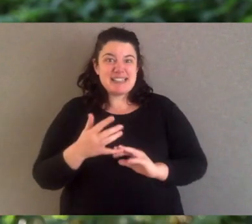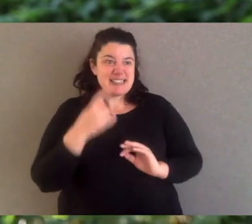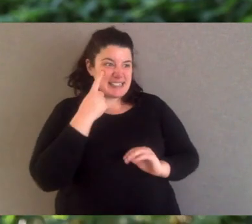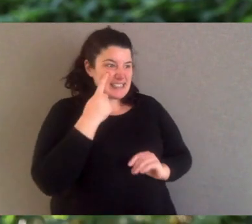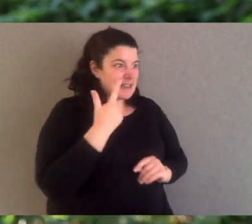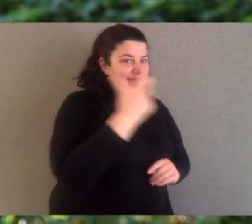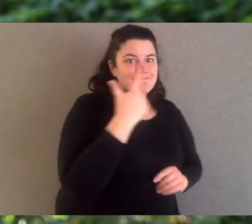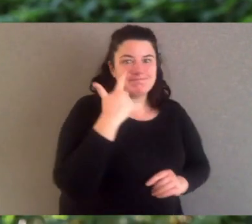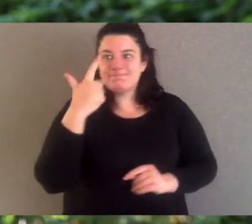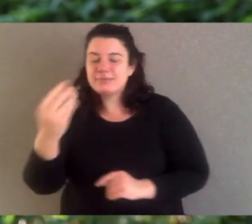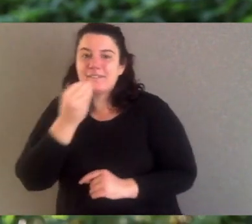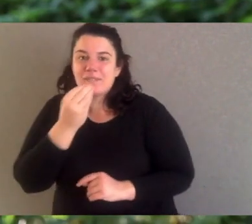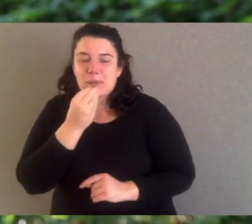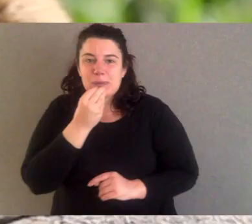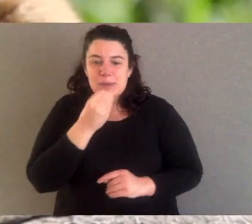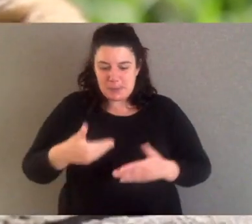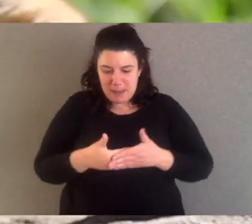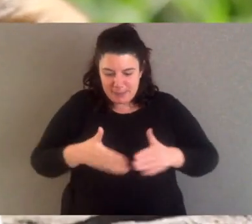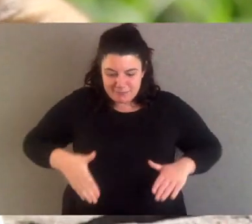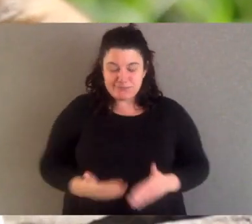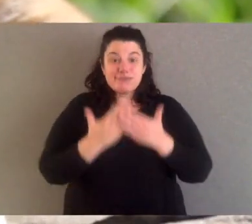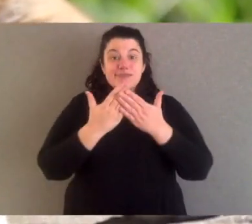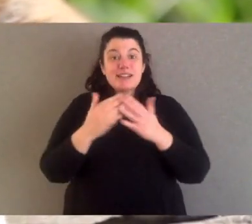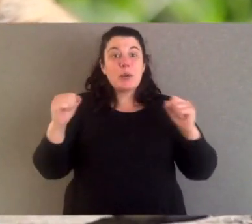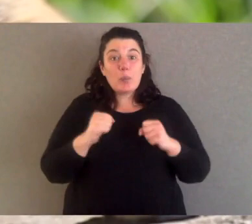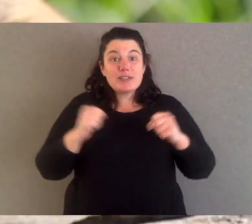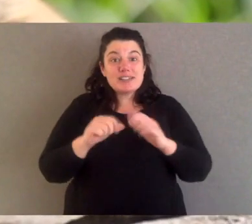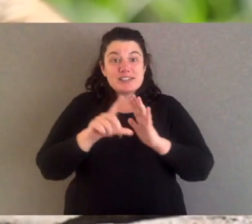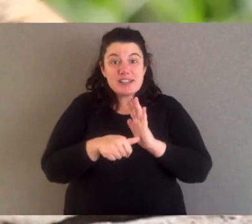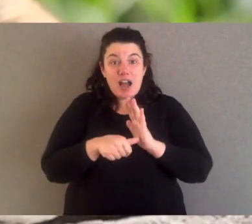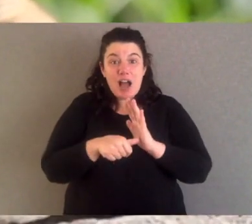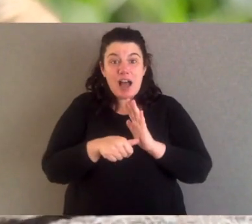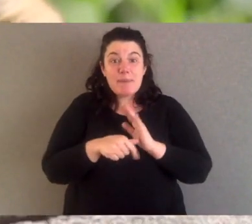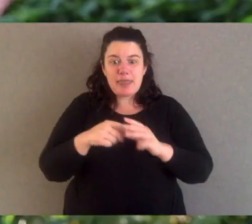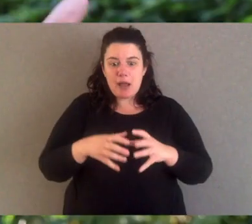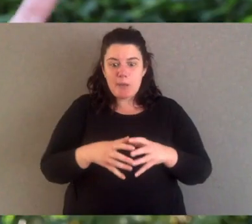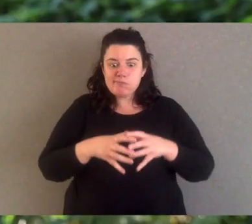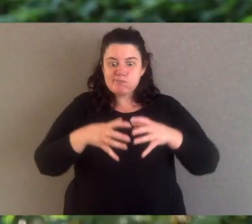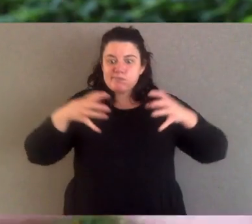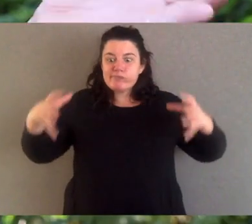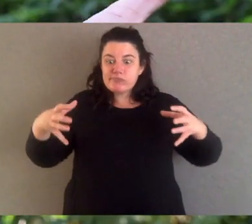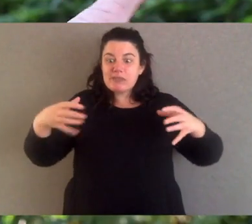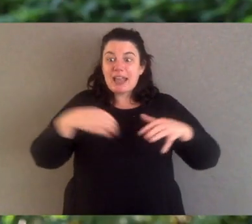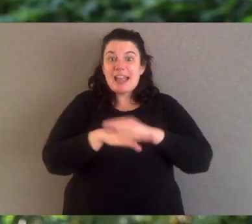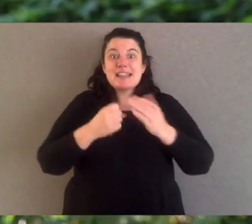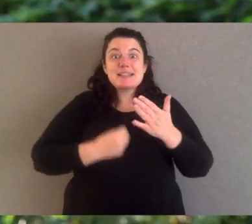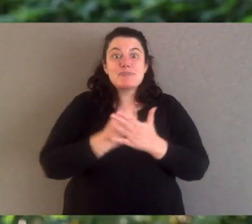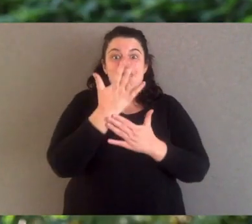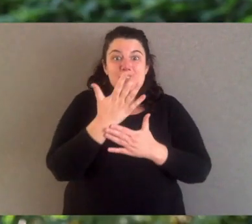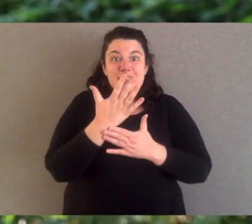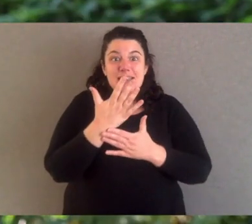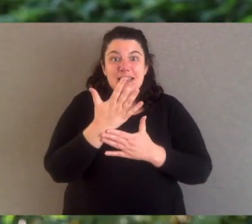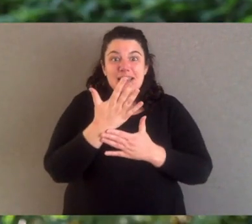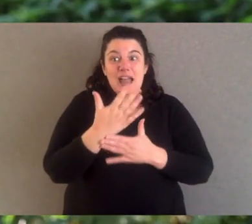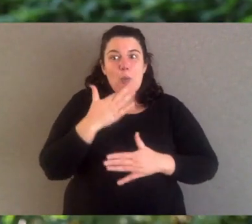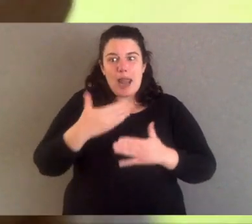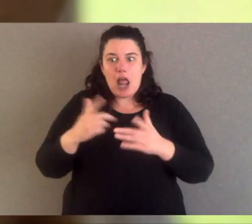their puppies in winter and then the puppies also emerge in spring when there's lots of young animals around that have emerged with spring that are prey